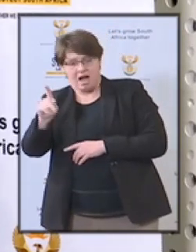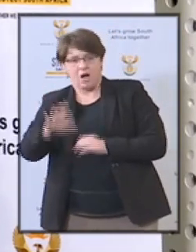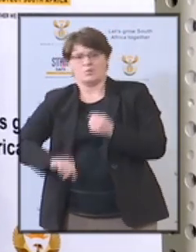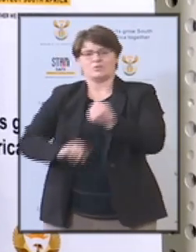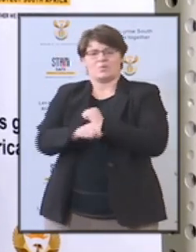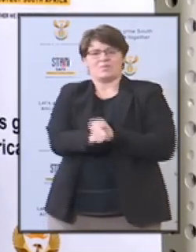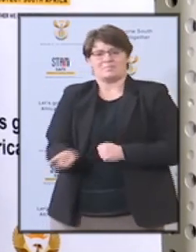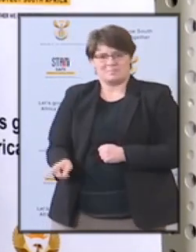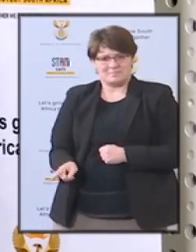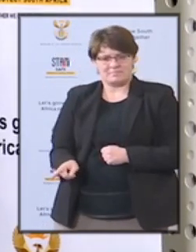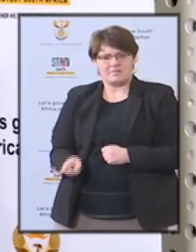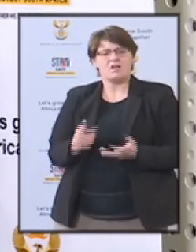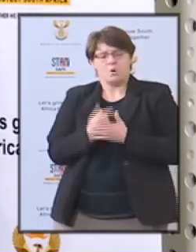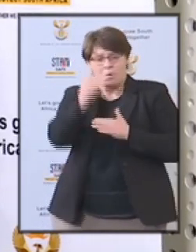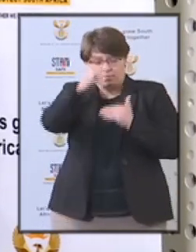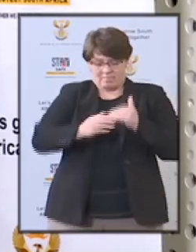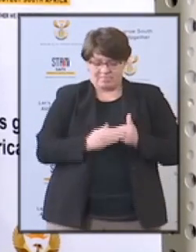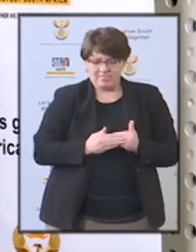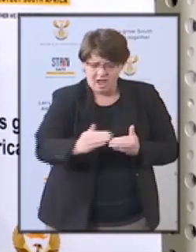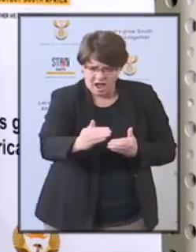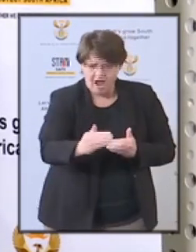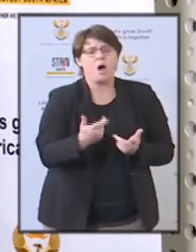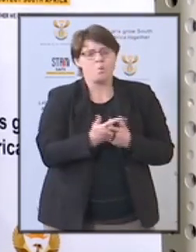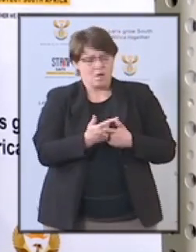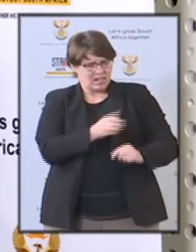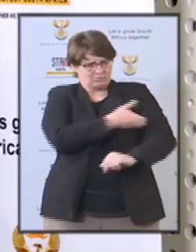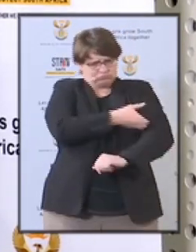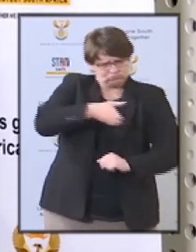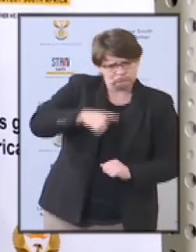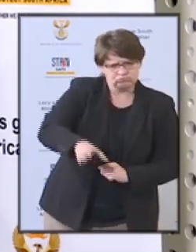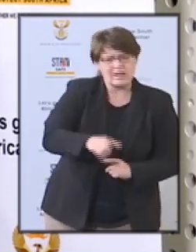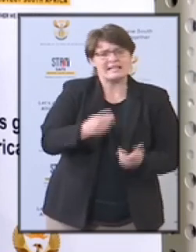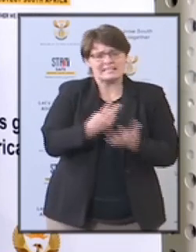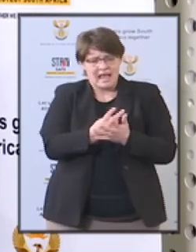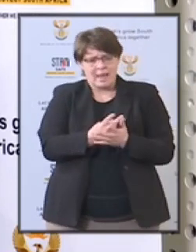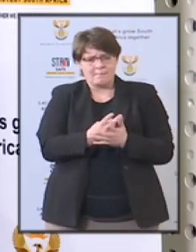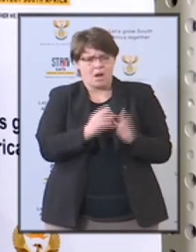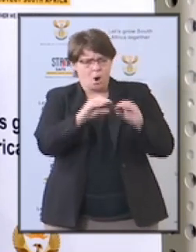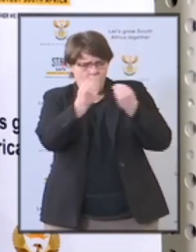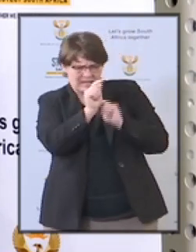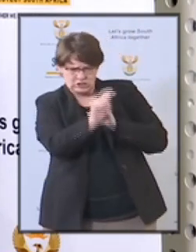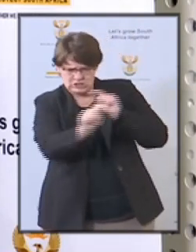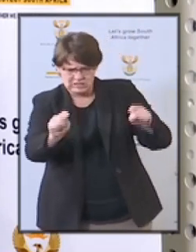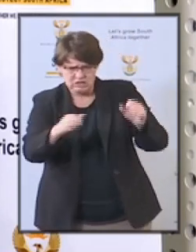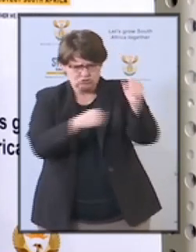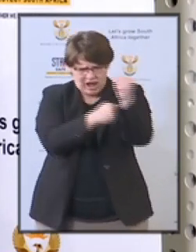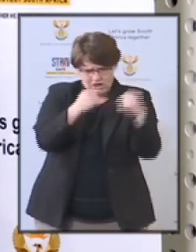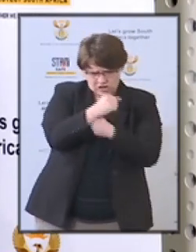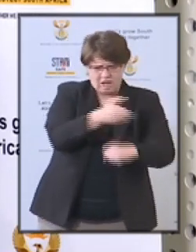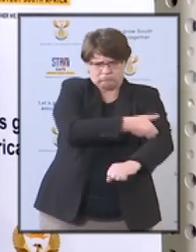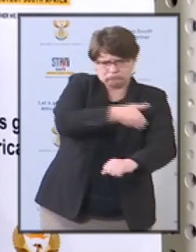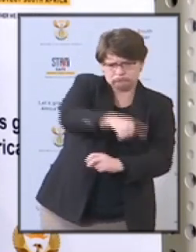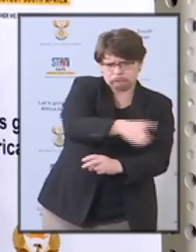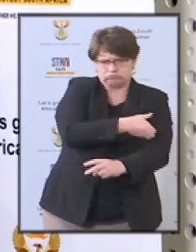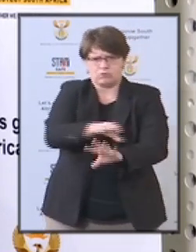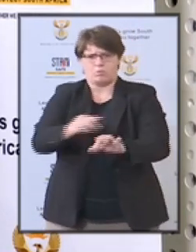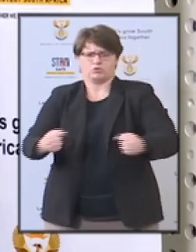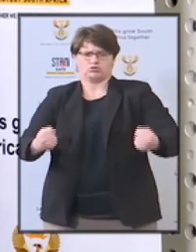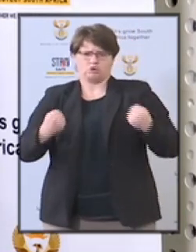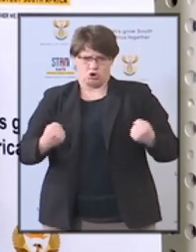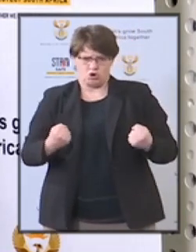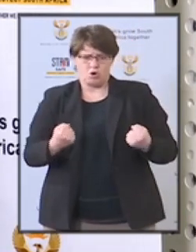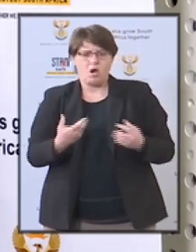mobilization of women and strengthen organized formations of women towards a sustainable path of action on issues